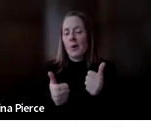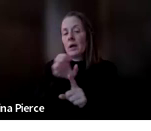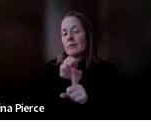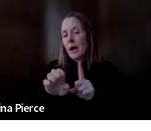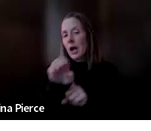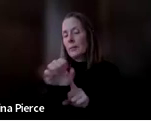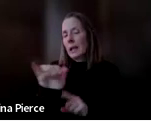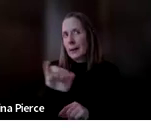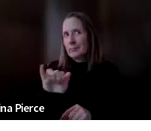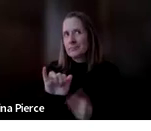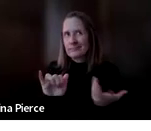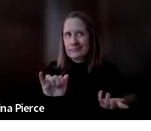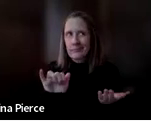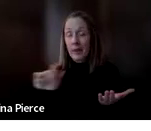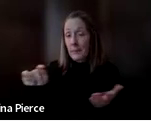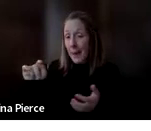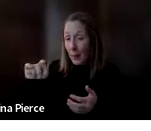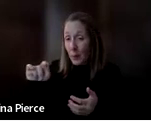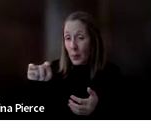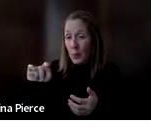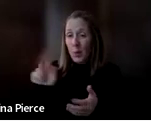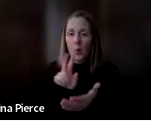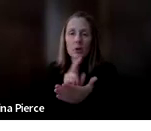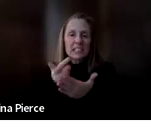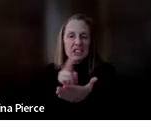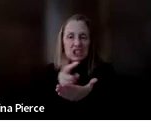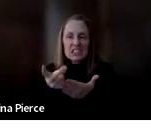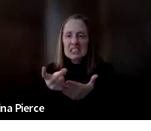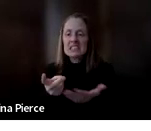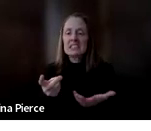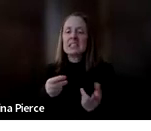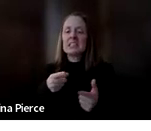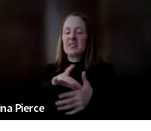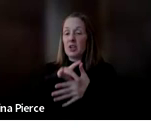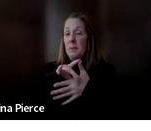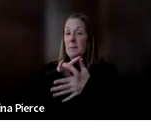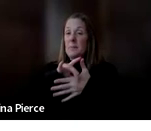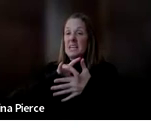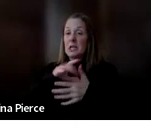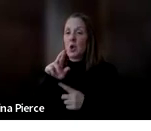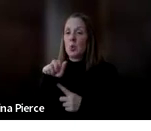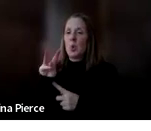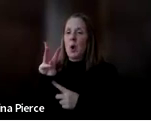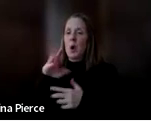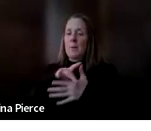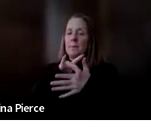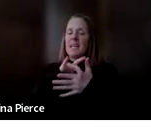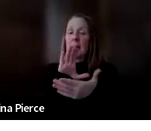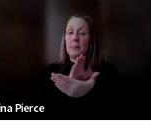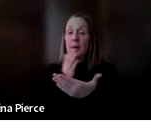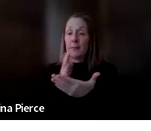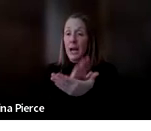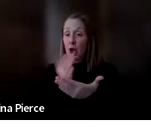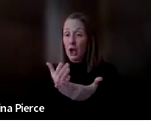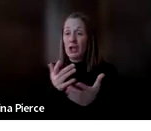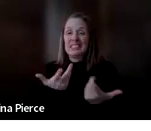or the kitchen area, if you're prepping raw meat, there can be some sanitary concerns with having high-tech systems in those places. So